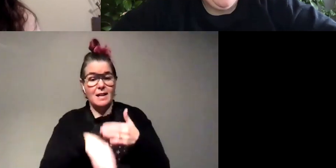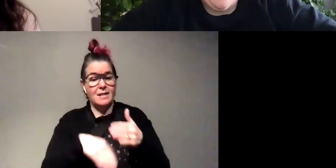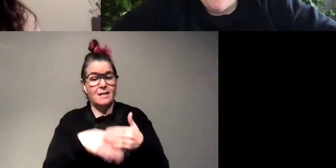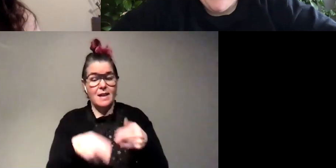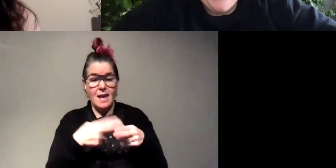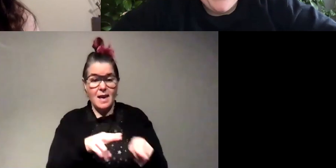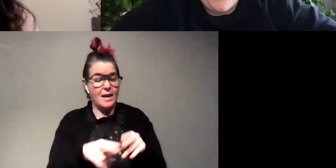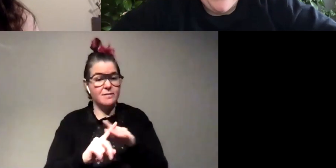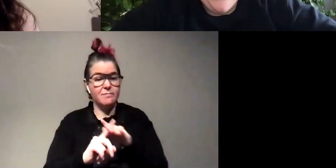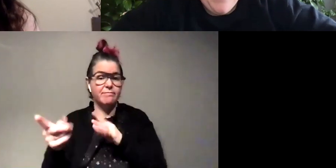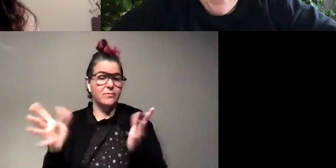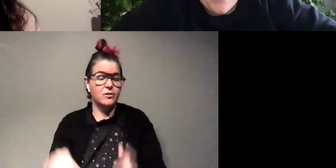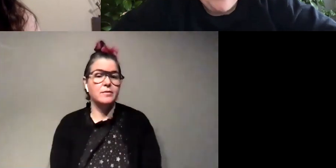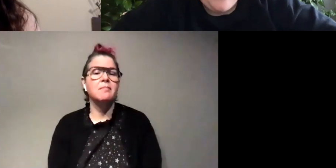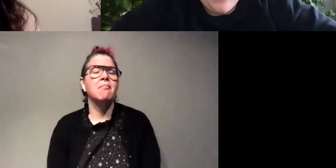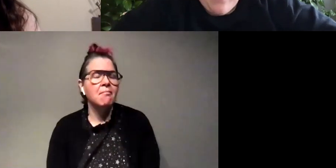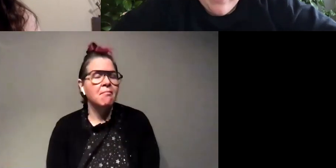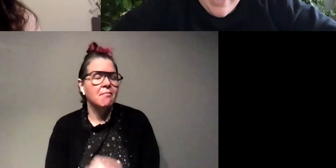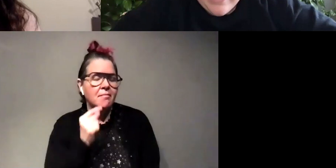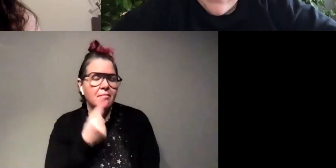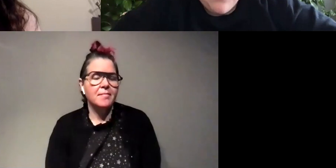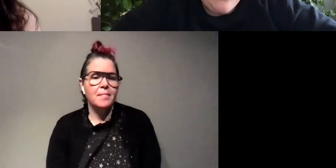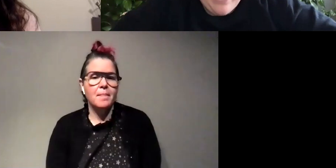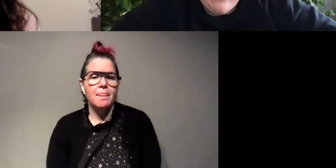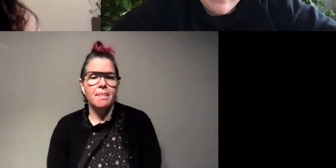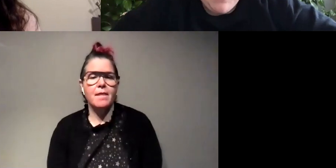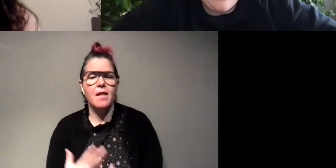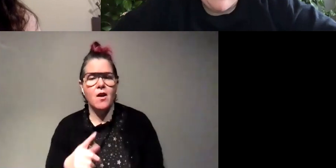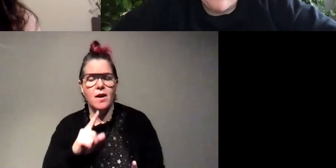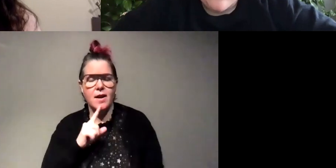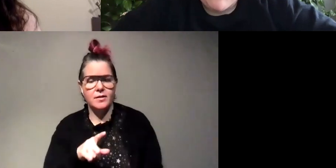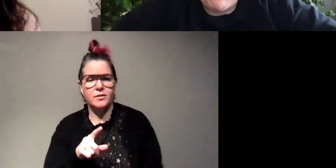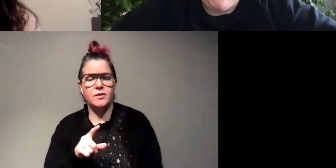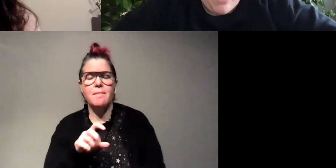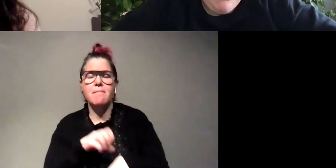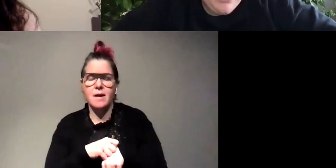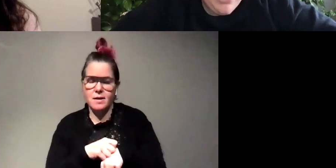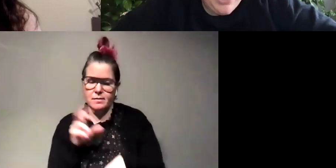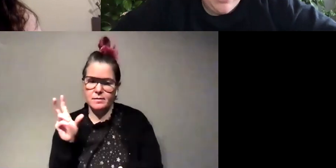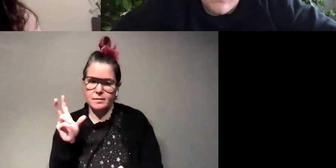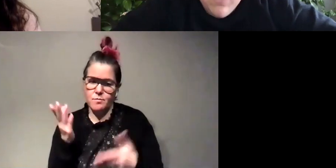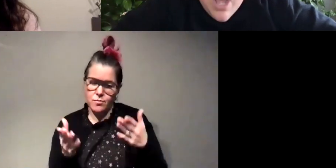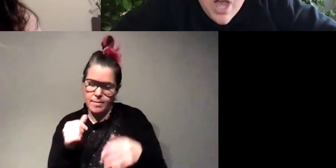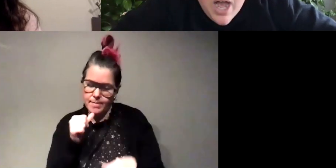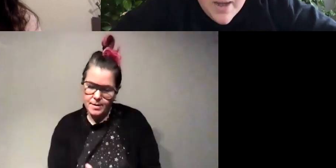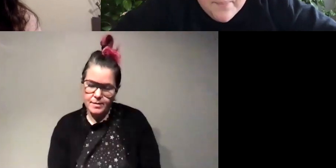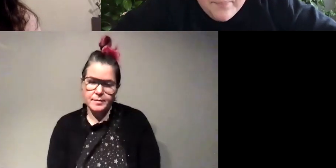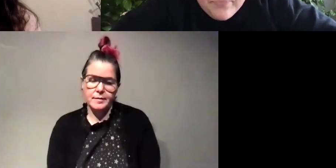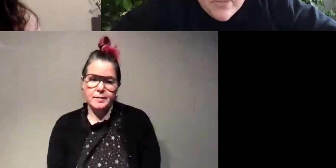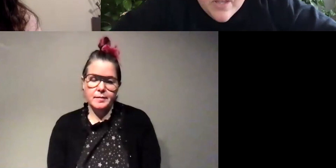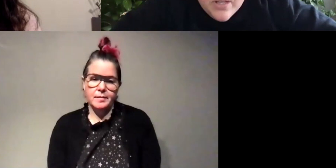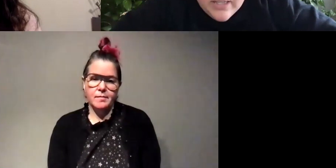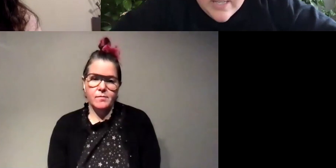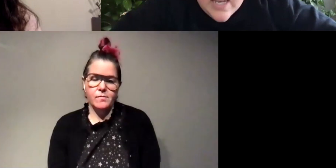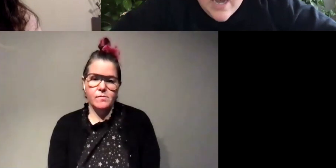cool um we've already answered whether fireflies bite and the answer is probably no um